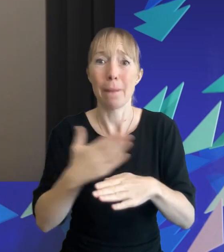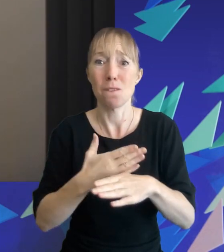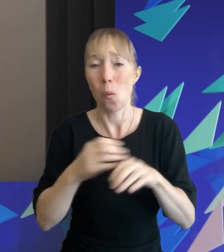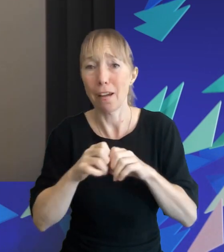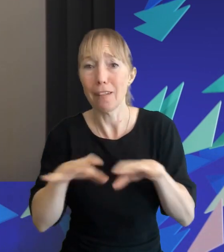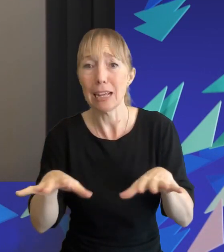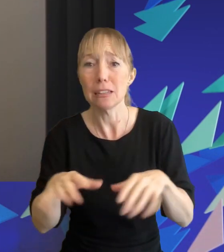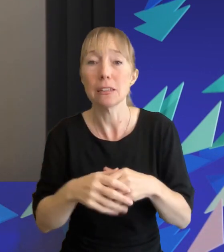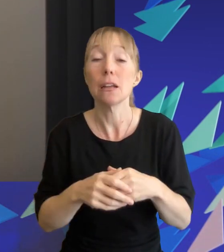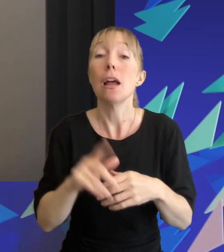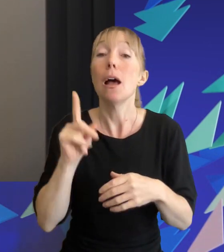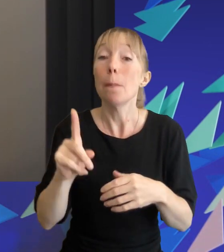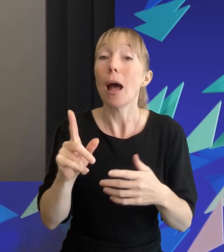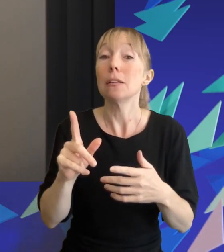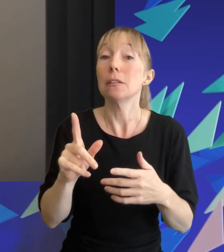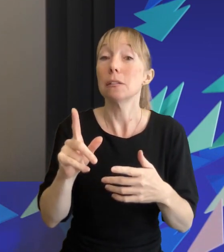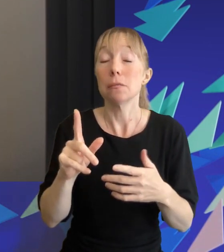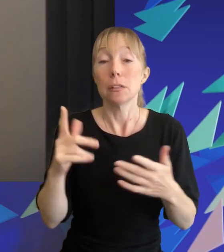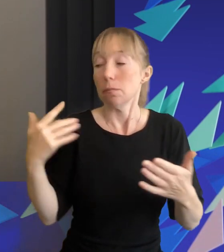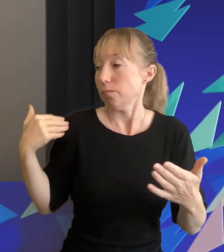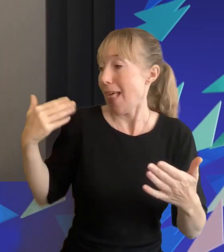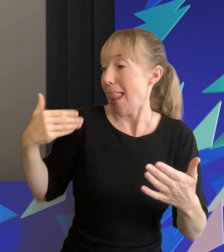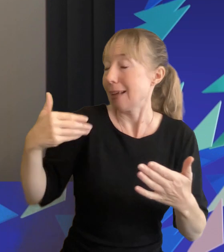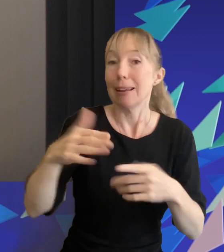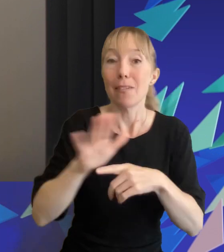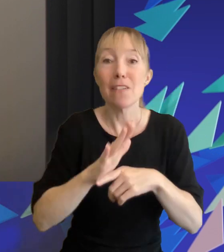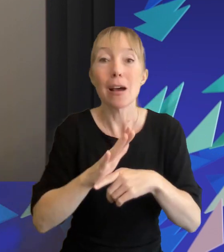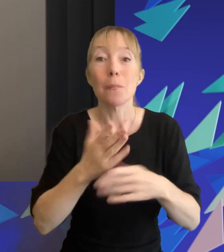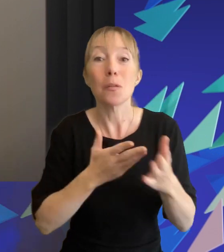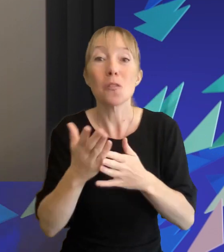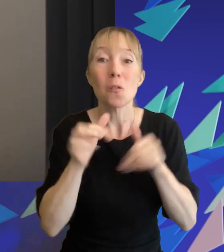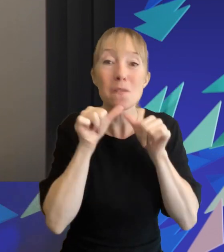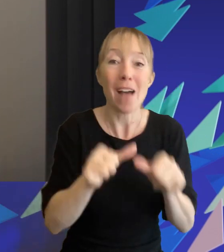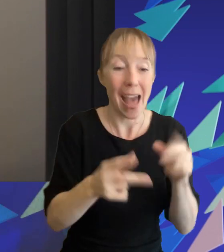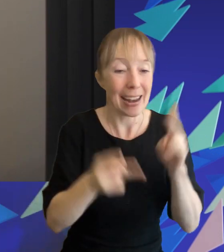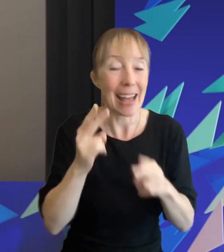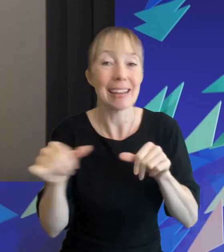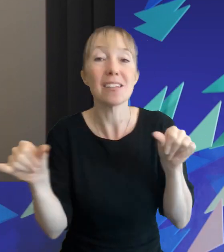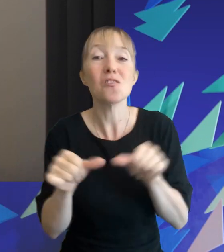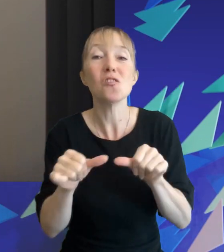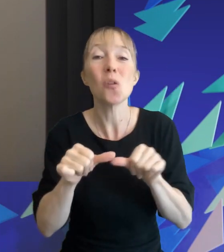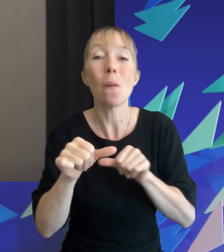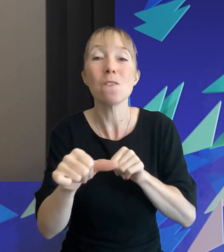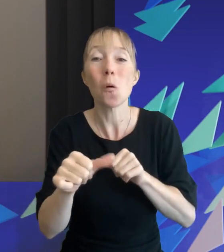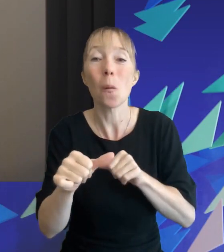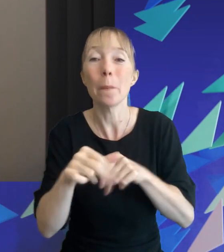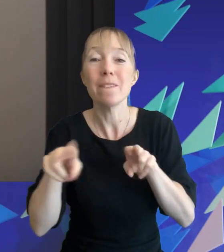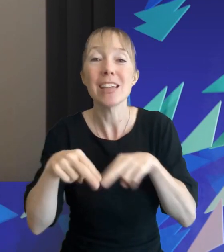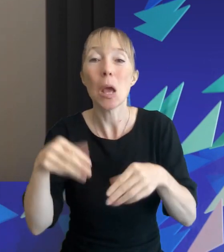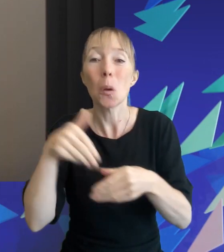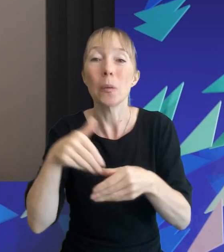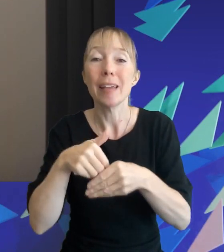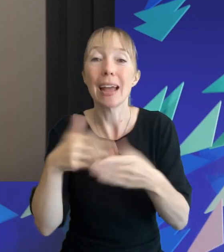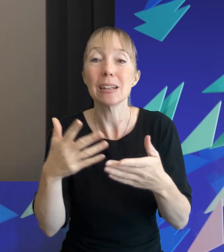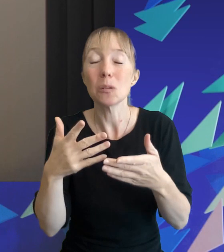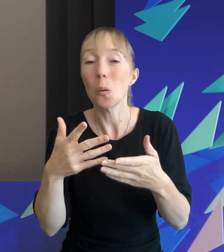the legacy of these films is what continues on today through fan edits and short form video content on social media platforms so it could